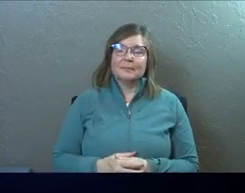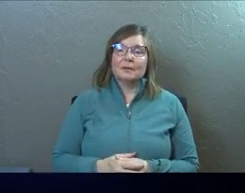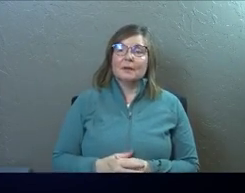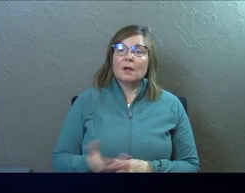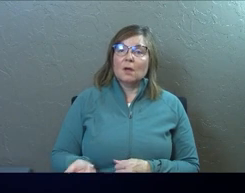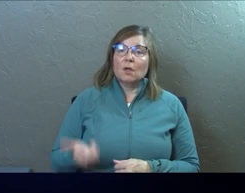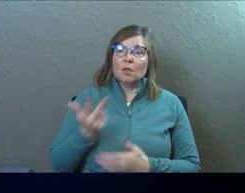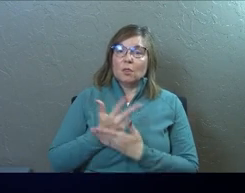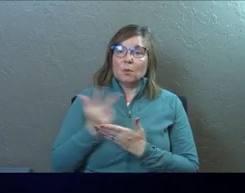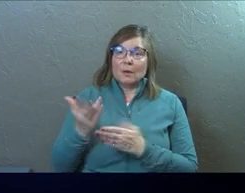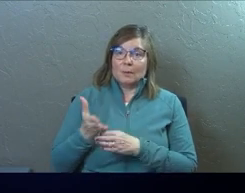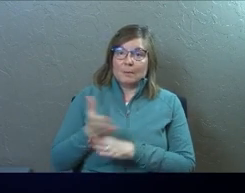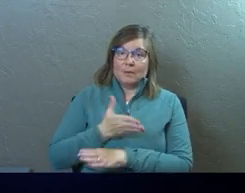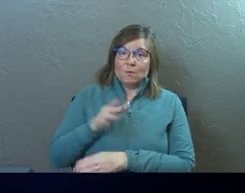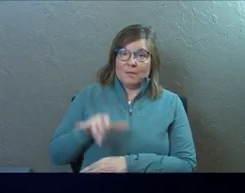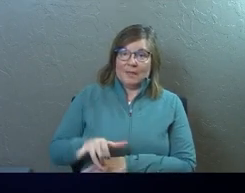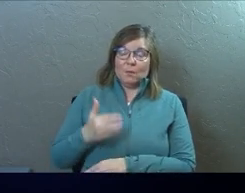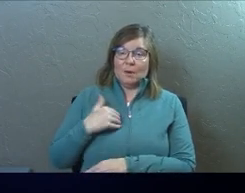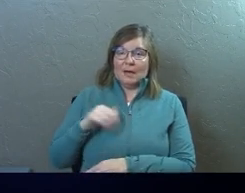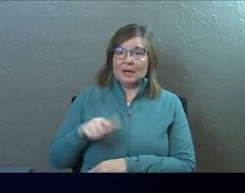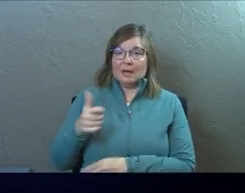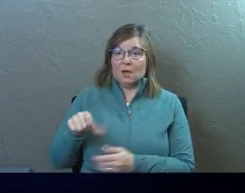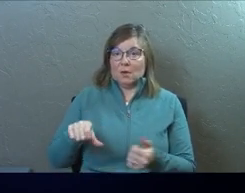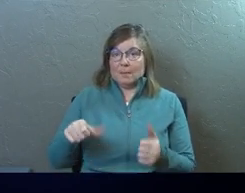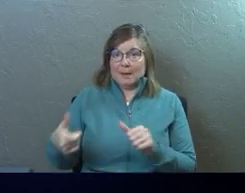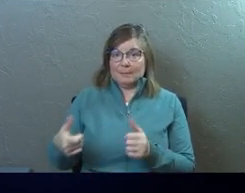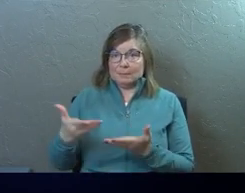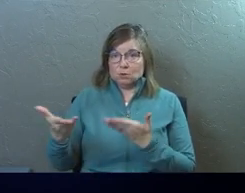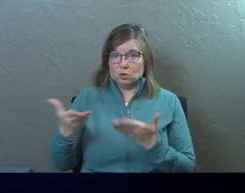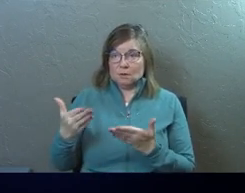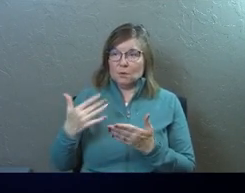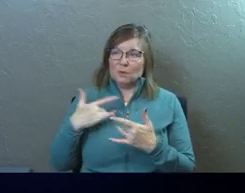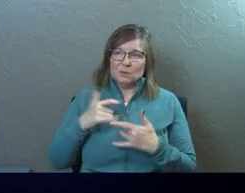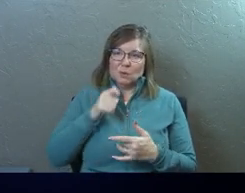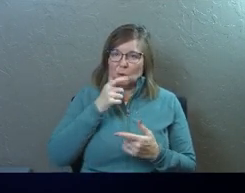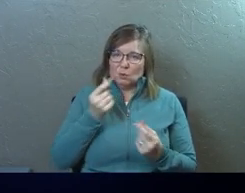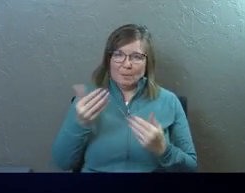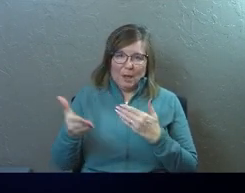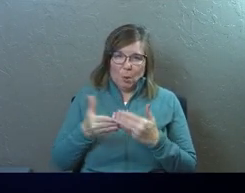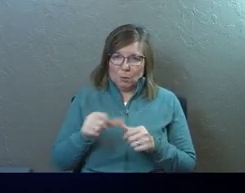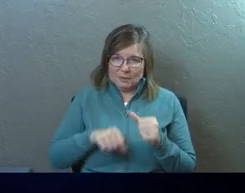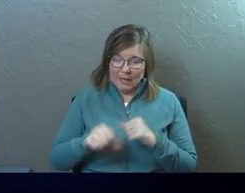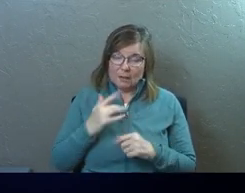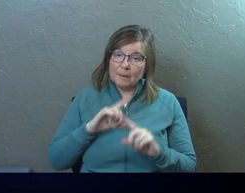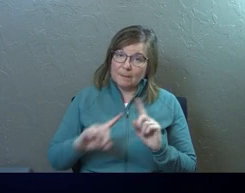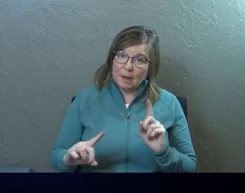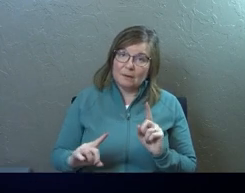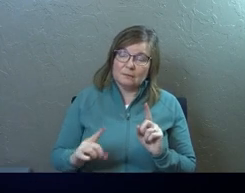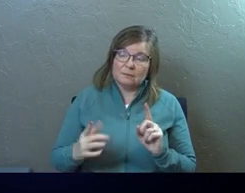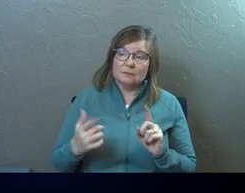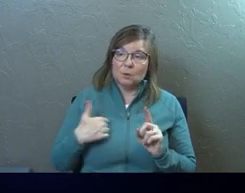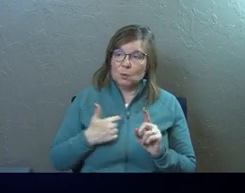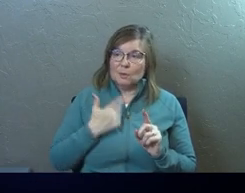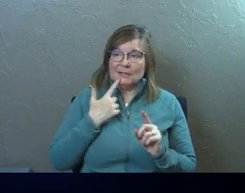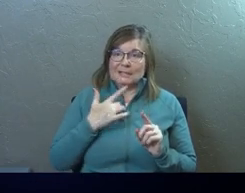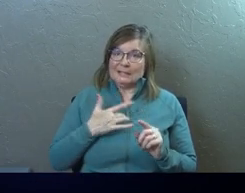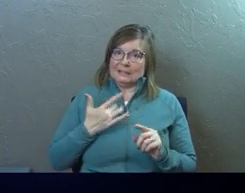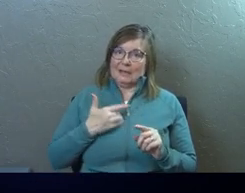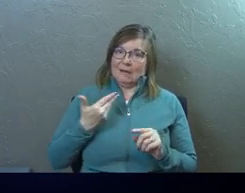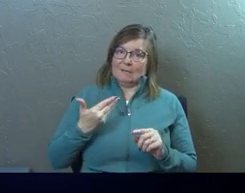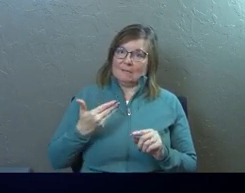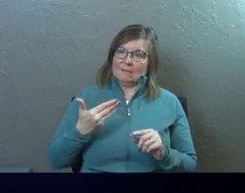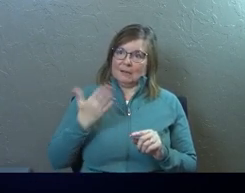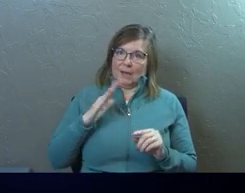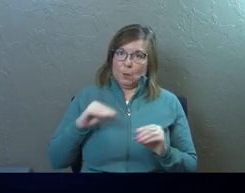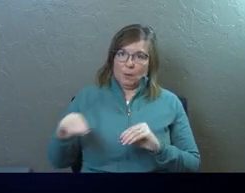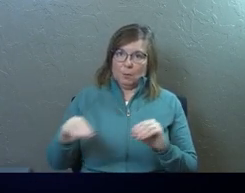And three weeks before that, we had another baptism service. We usually don't do them that close together. But we just sensed God